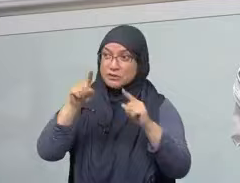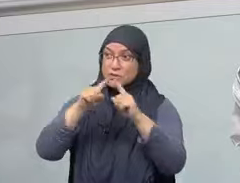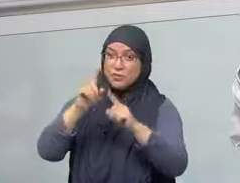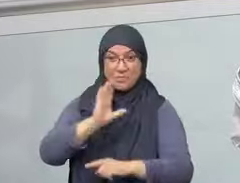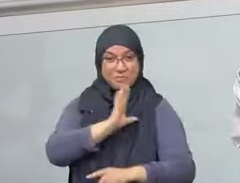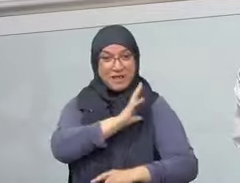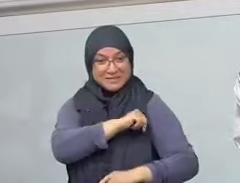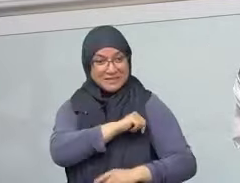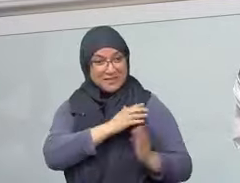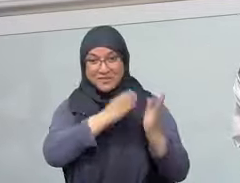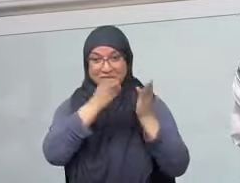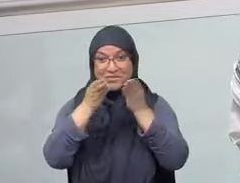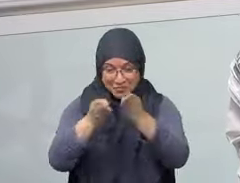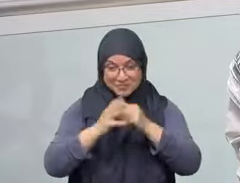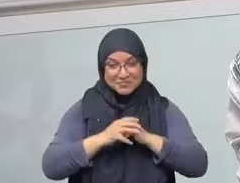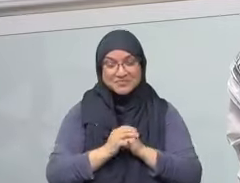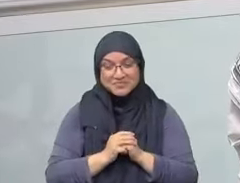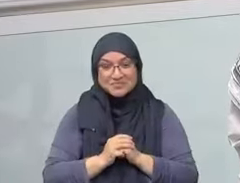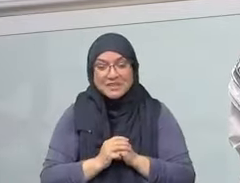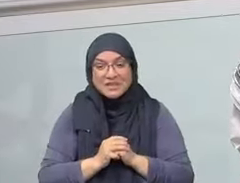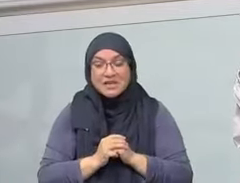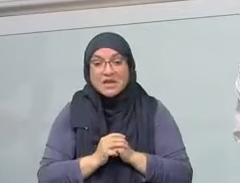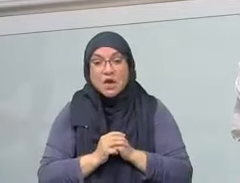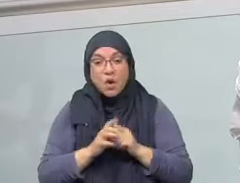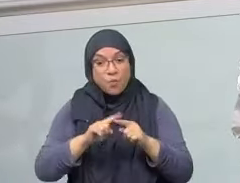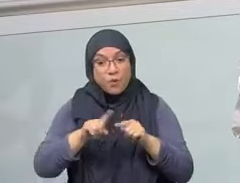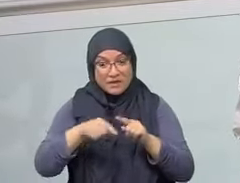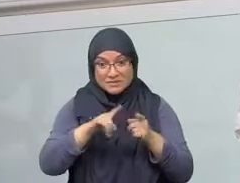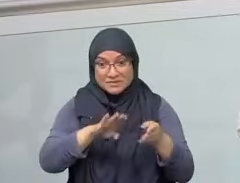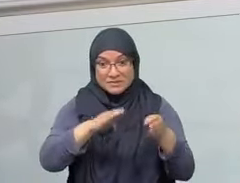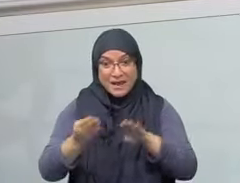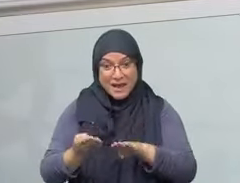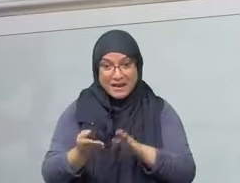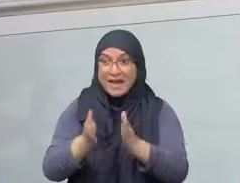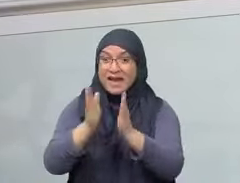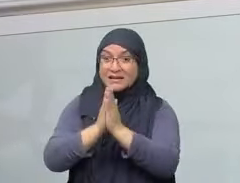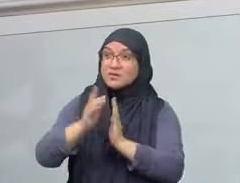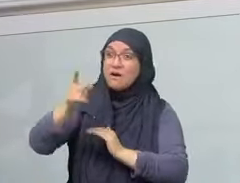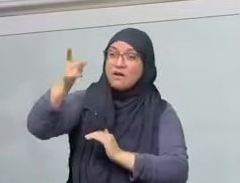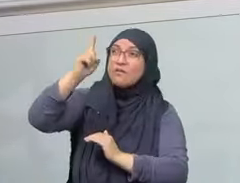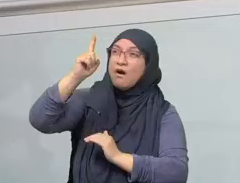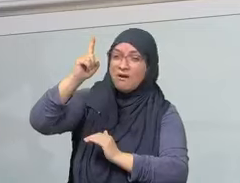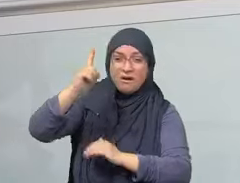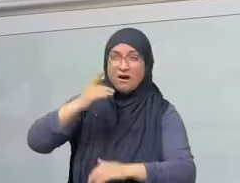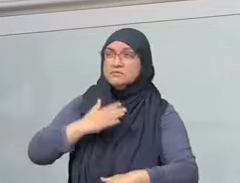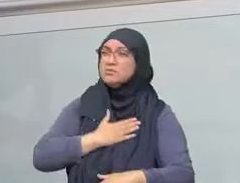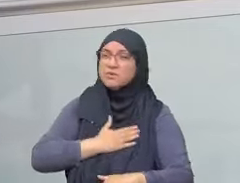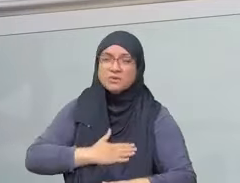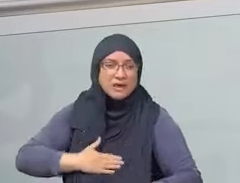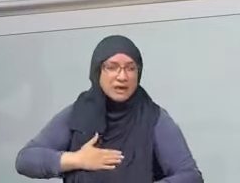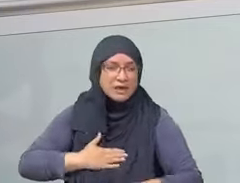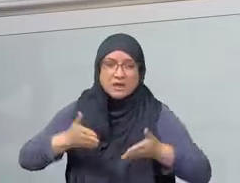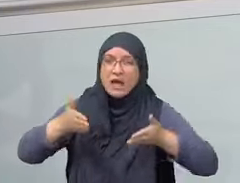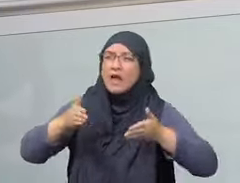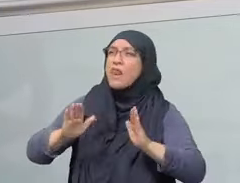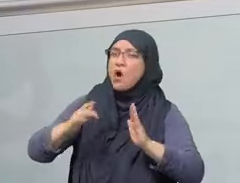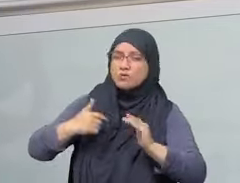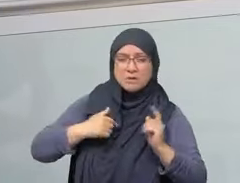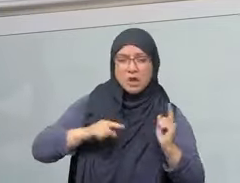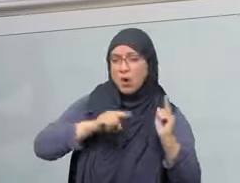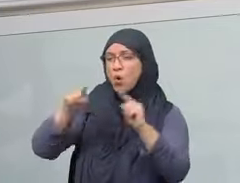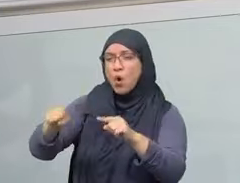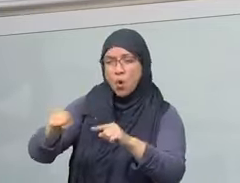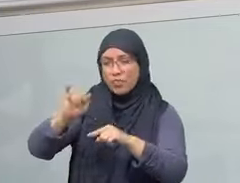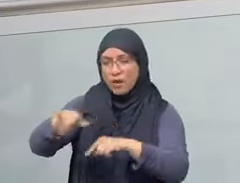close to it as possible. Ramya tan bihajar, where I could throw a stone and it would reach that land. So if it hurts us that we are